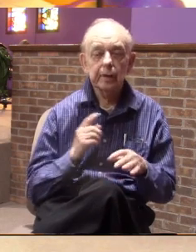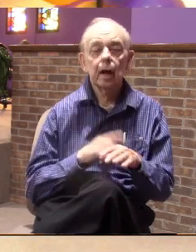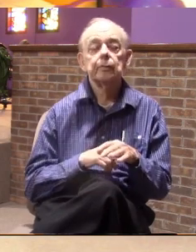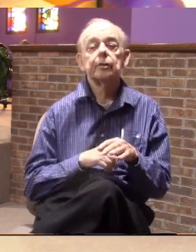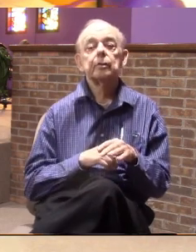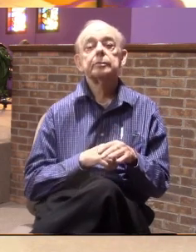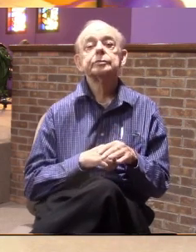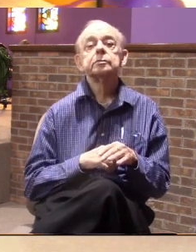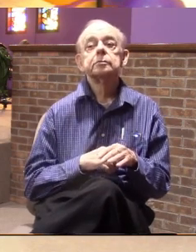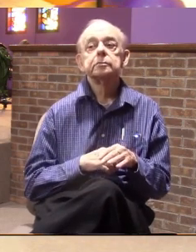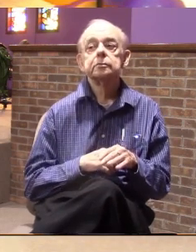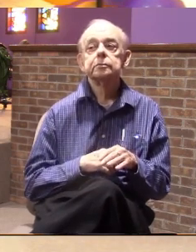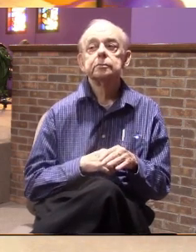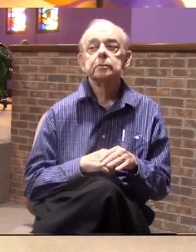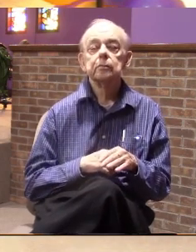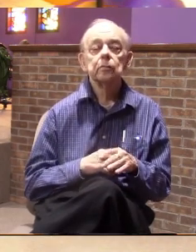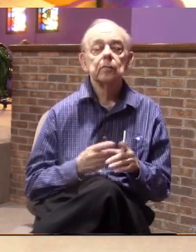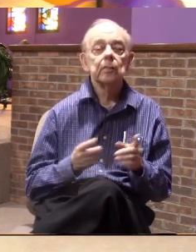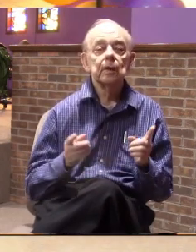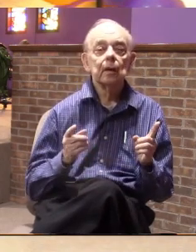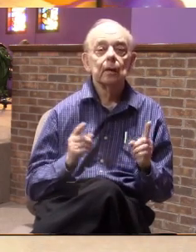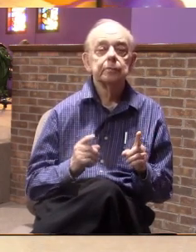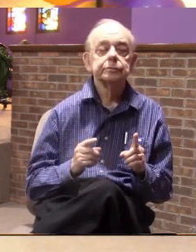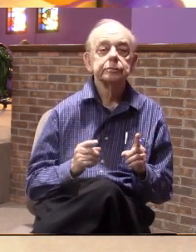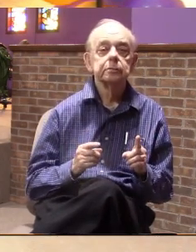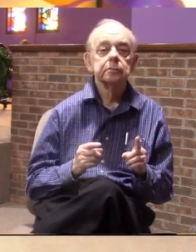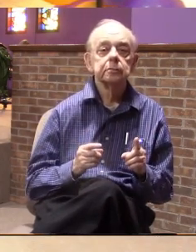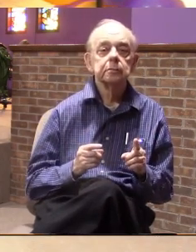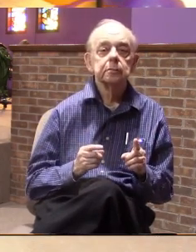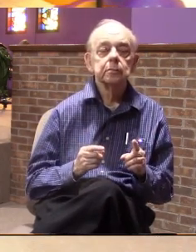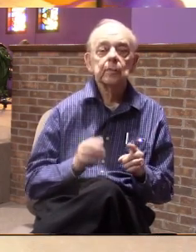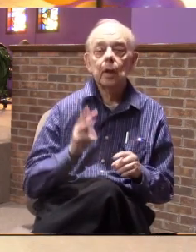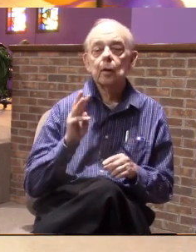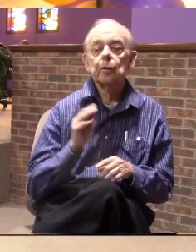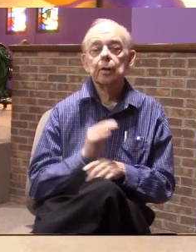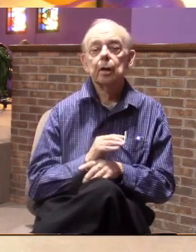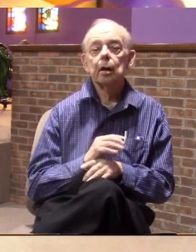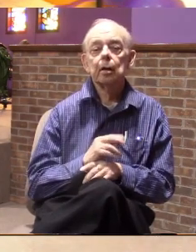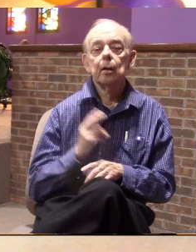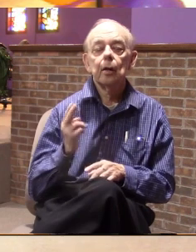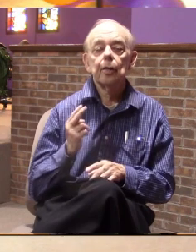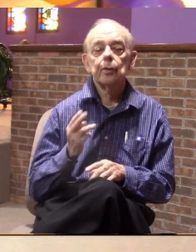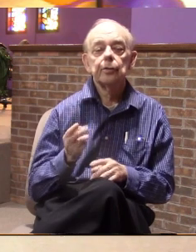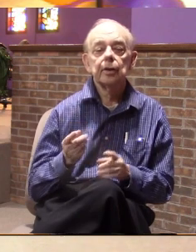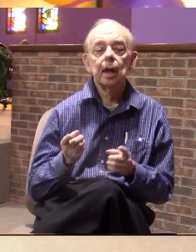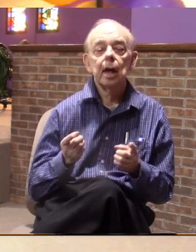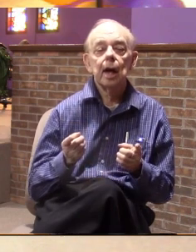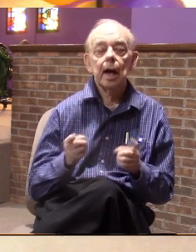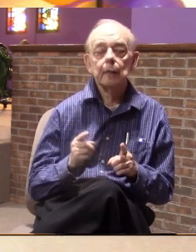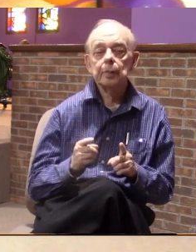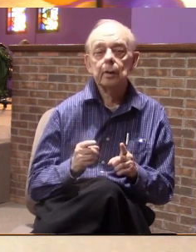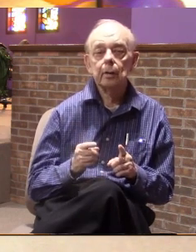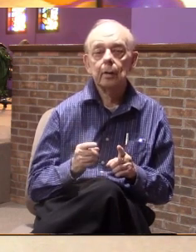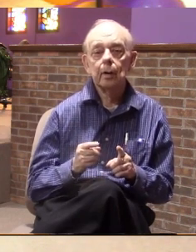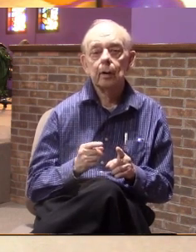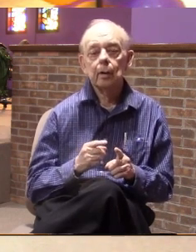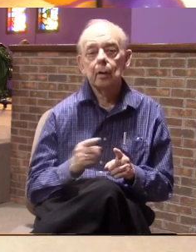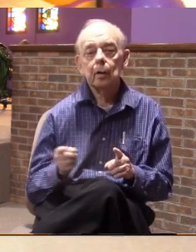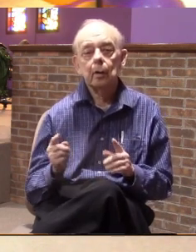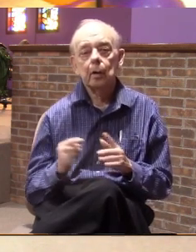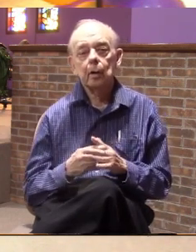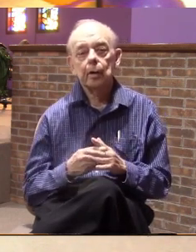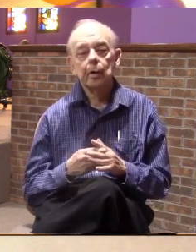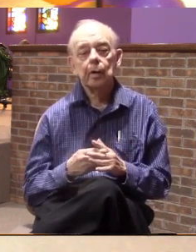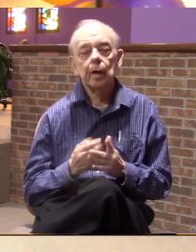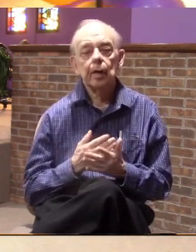times when Wednesday night or Thursday came along that they started